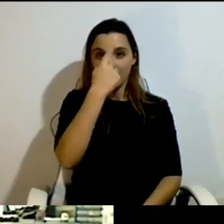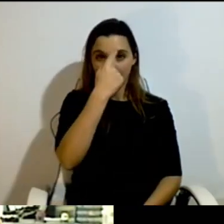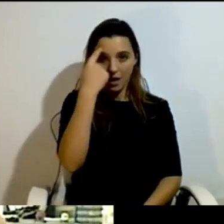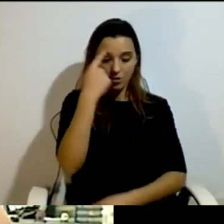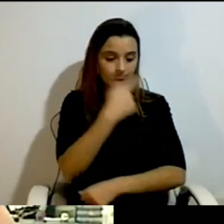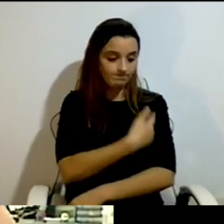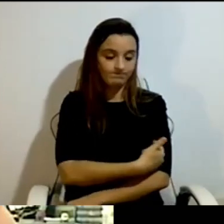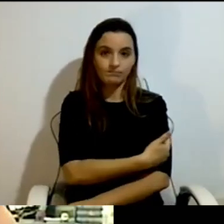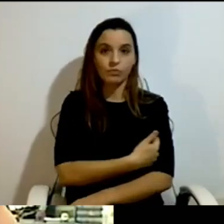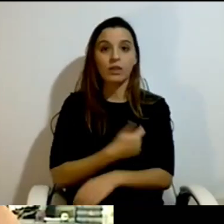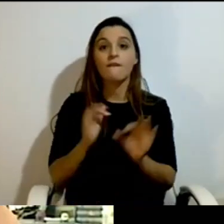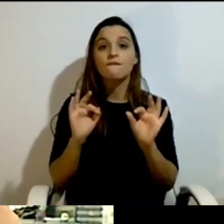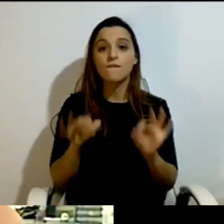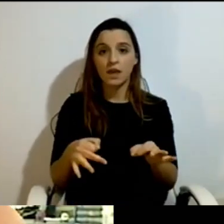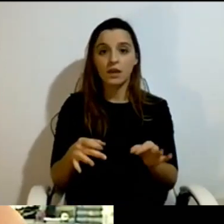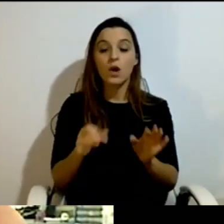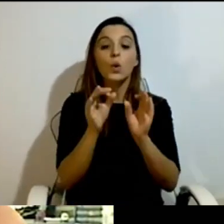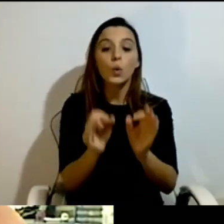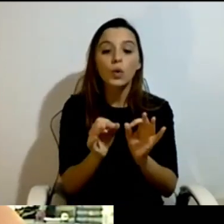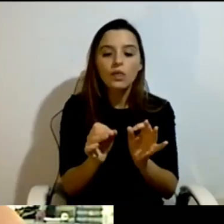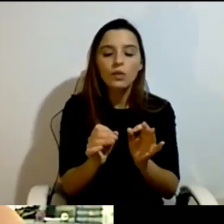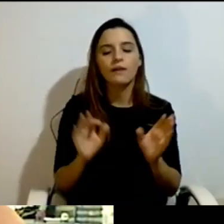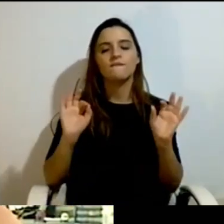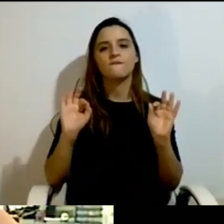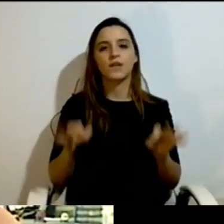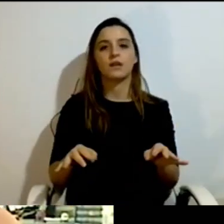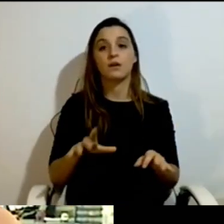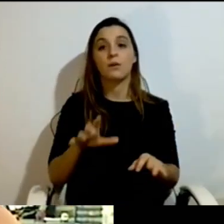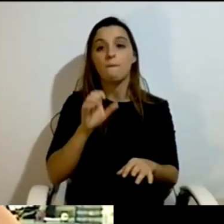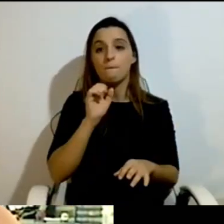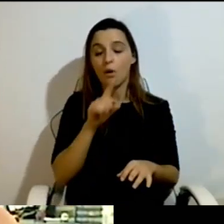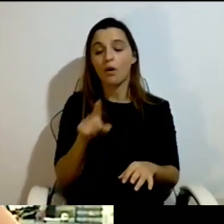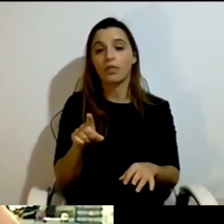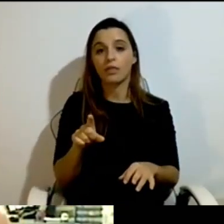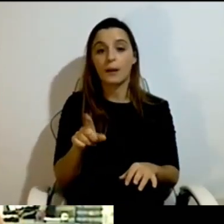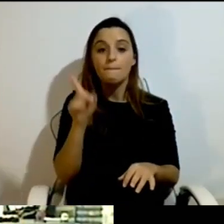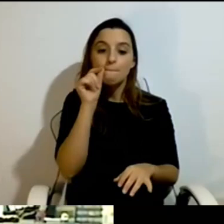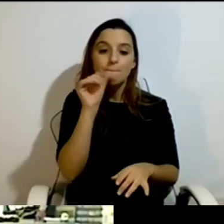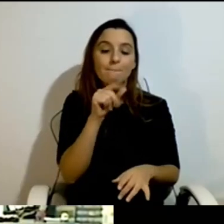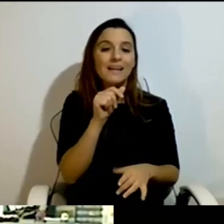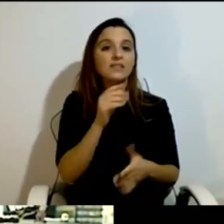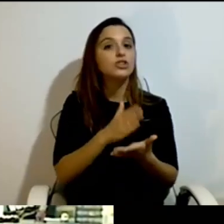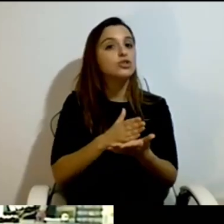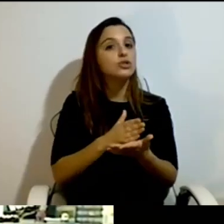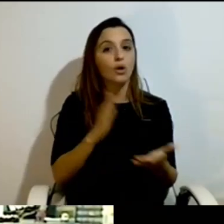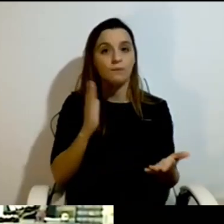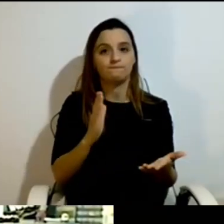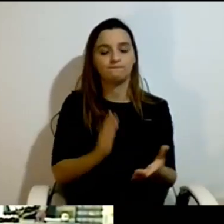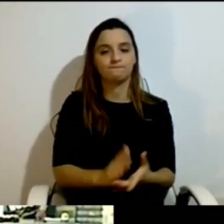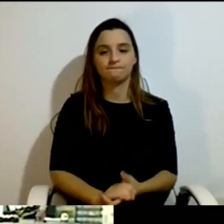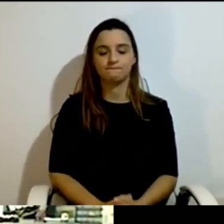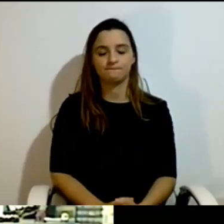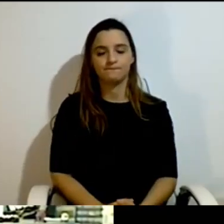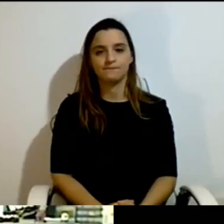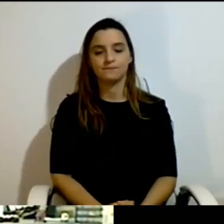children. So, still, persons with psychiatric or learning disabilities. I forgot